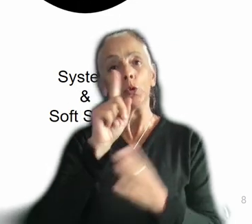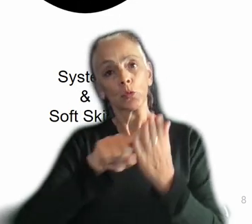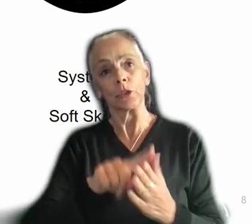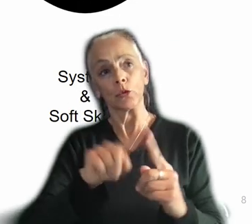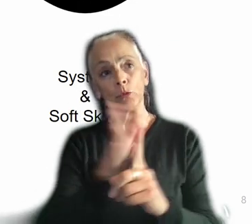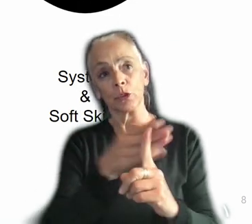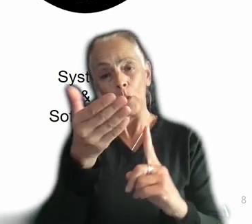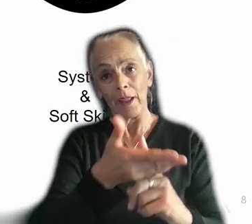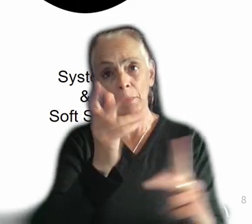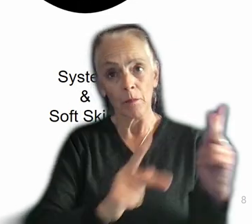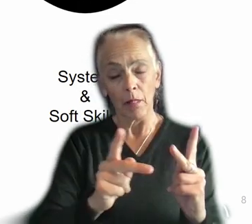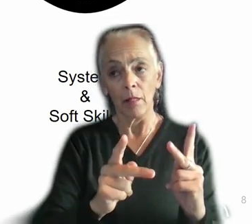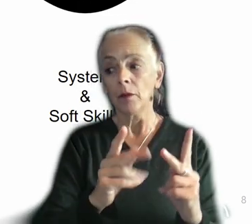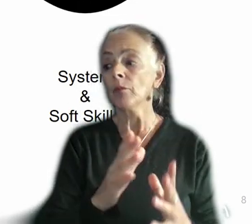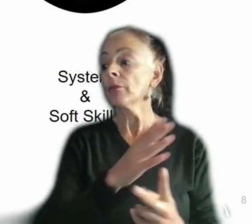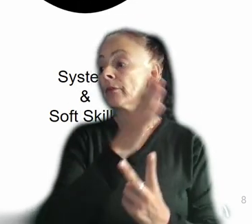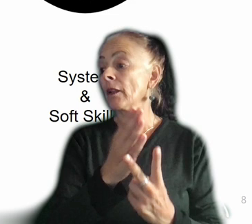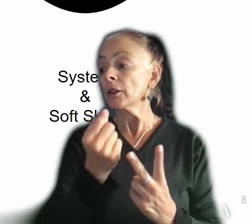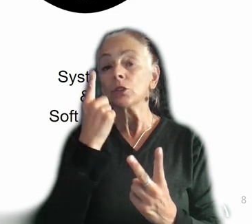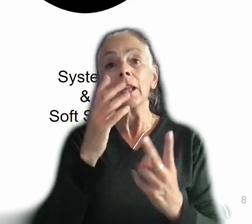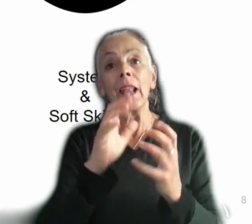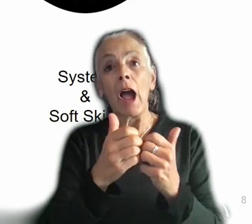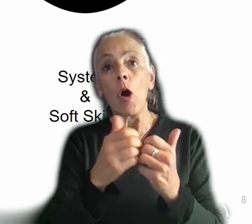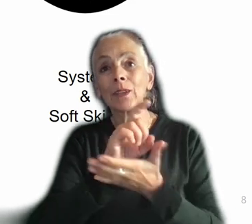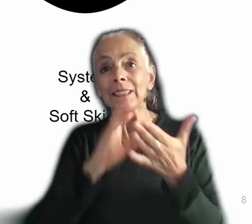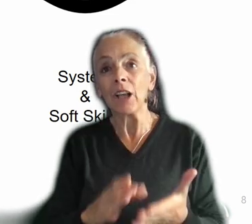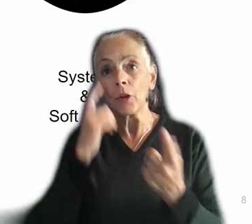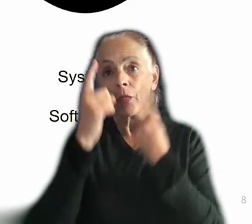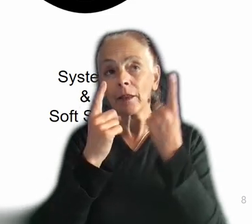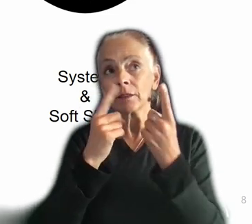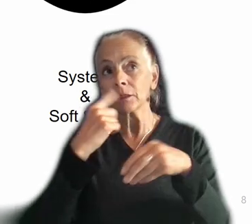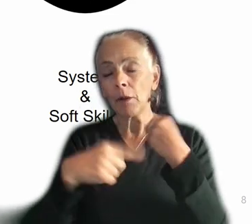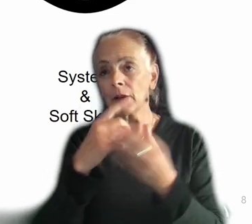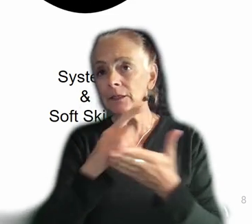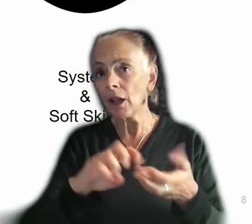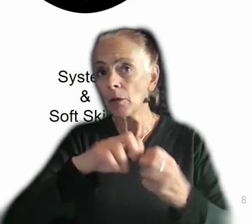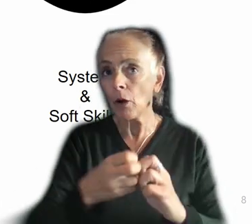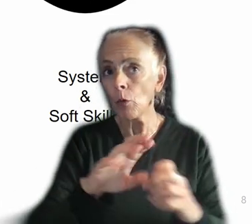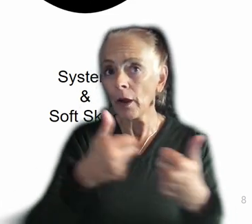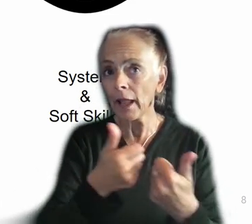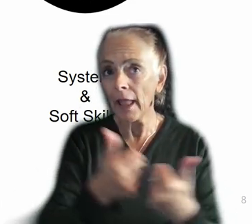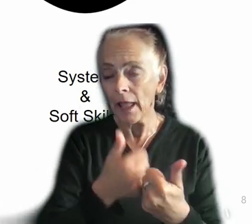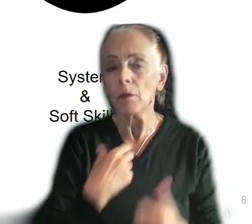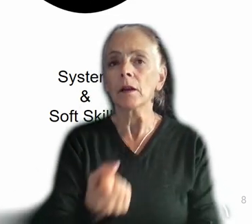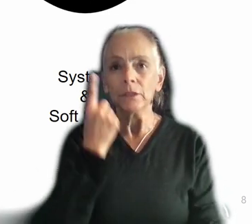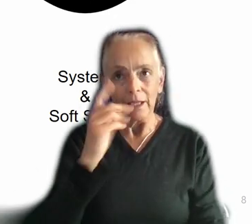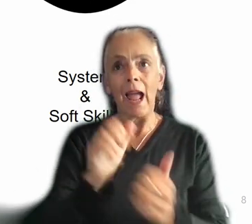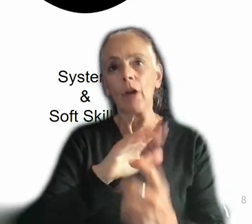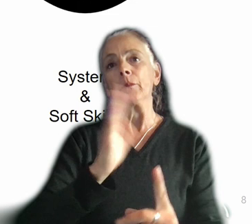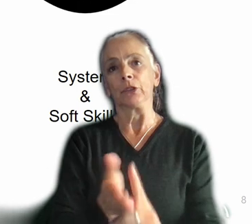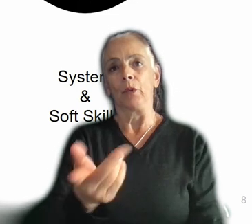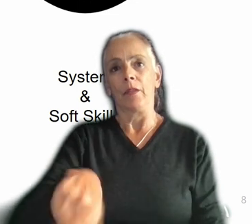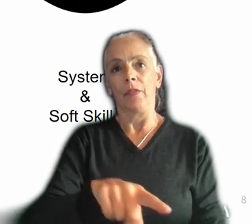When I understand how a designer thinks about a design problem or a game, I understand how to persuade them,